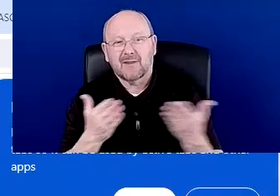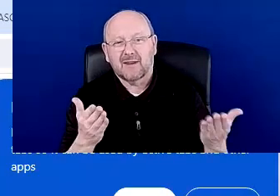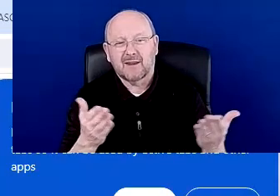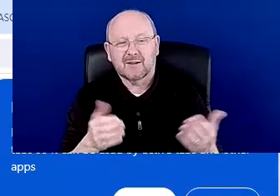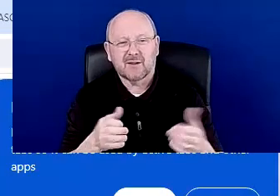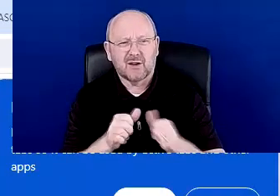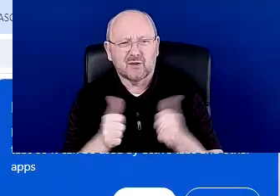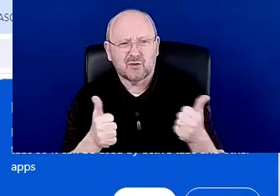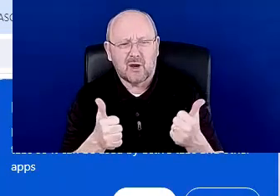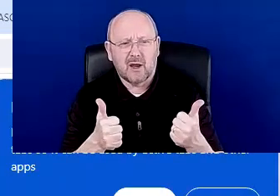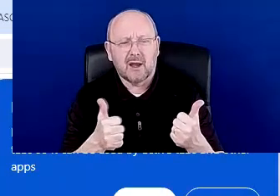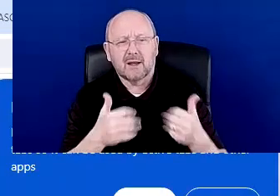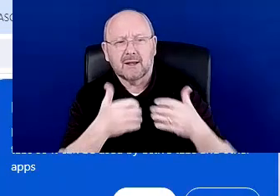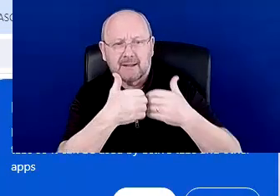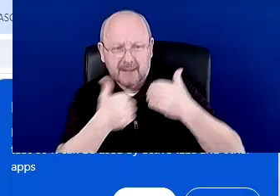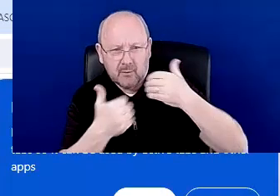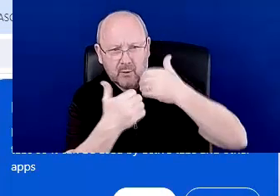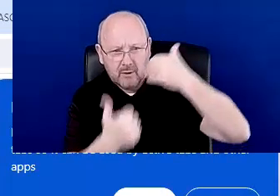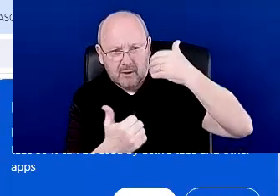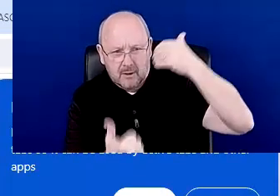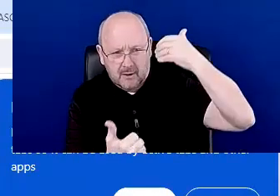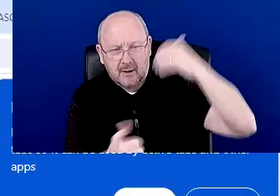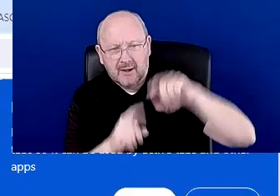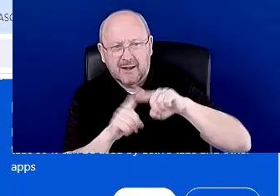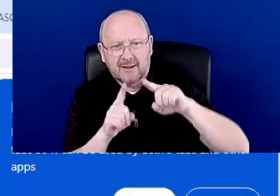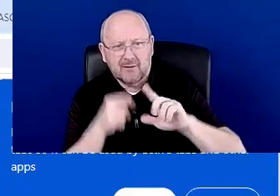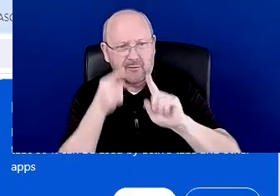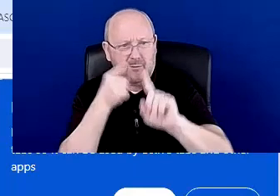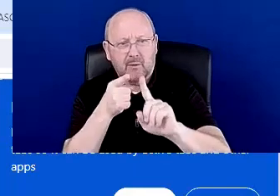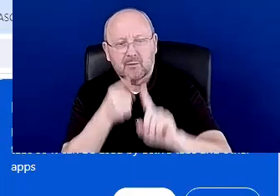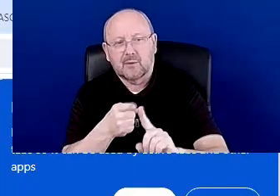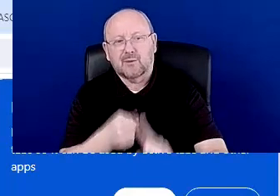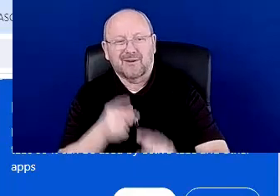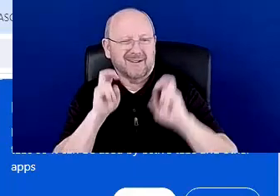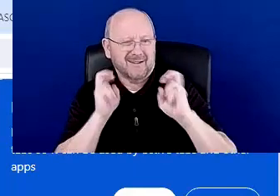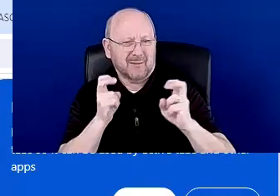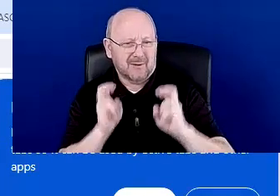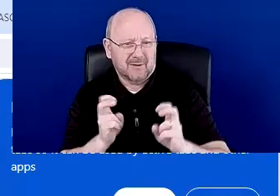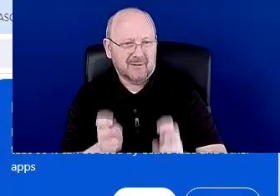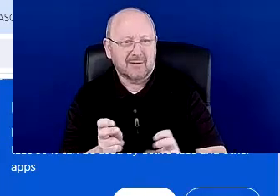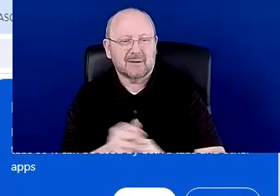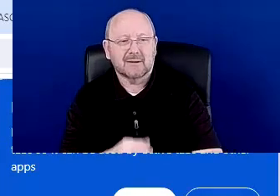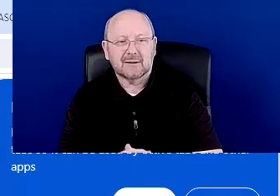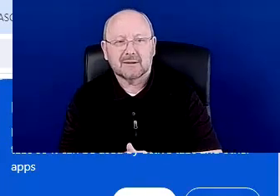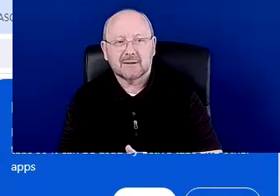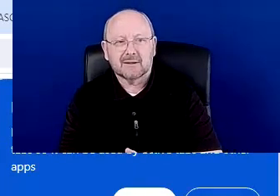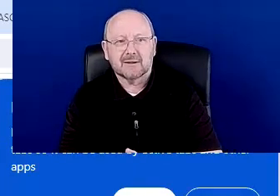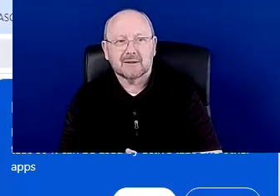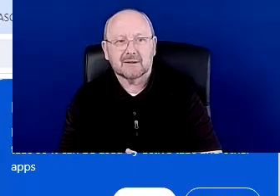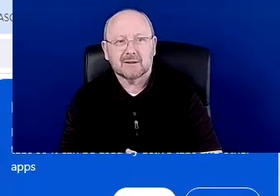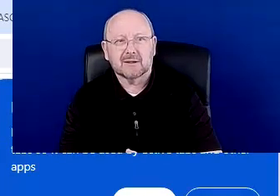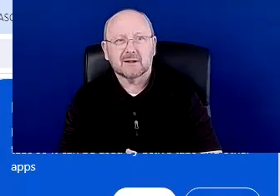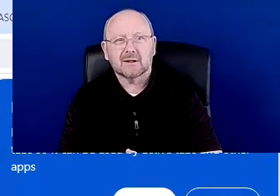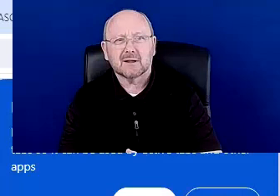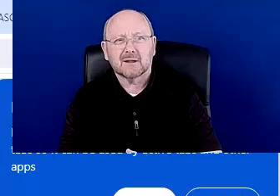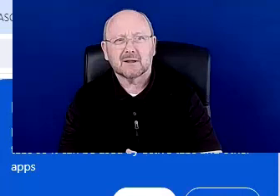by, uh, subject area and then the different majors within those subject areas. I'm sorry. This is a